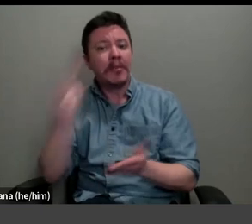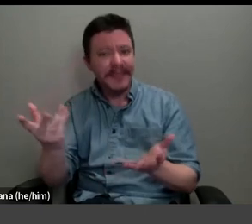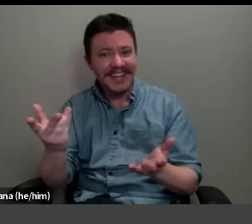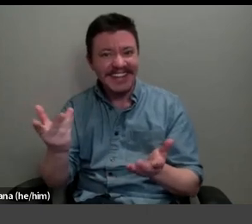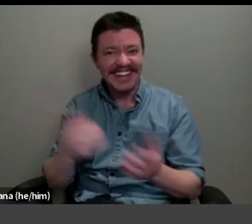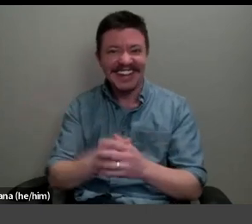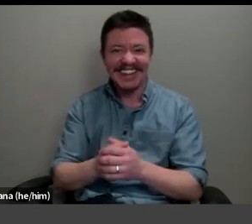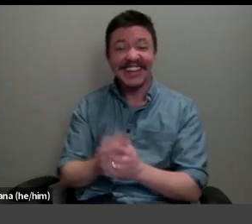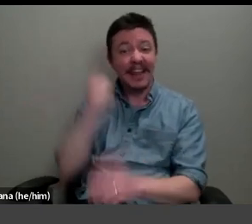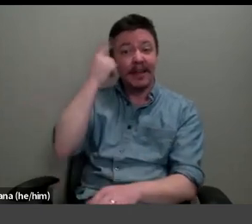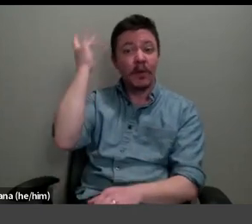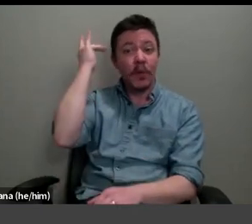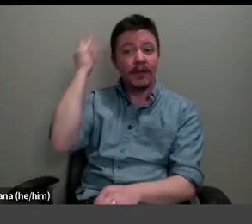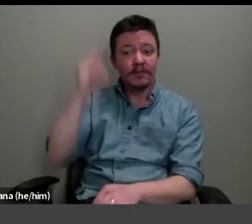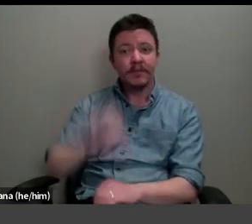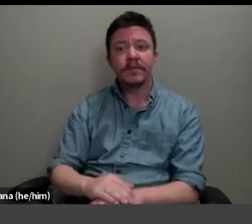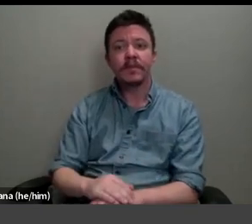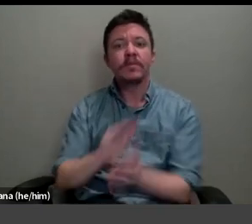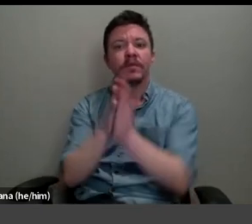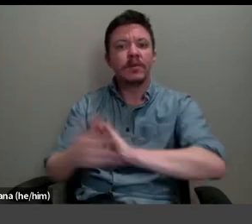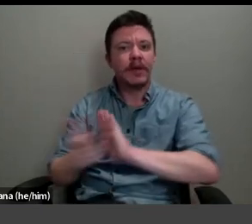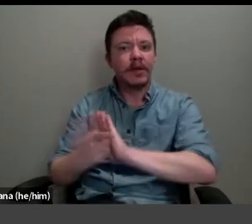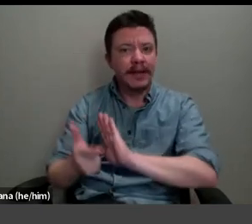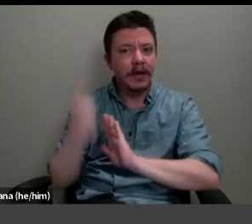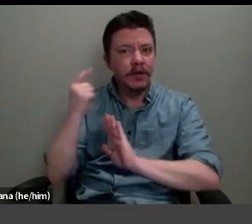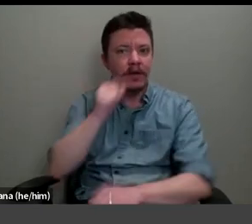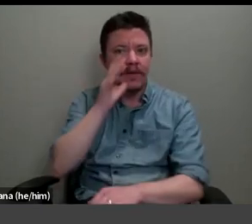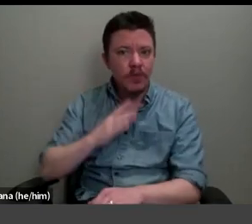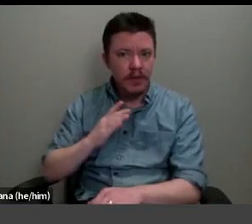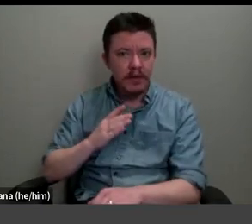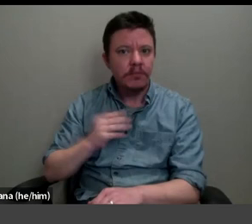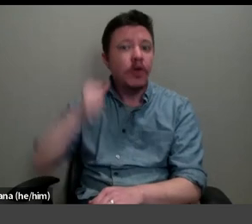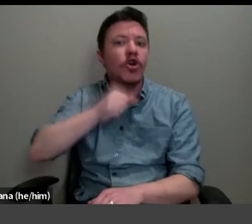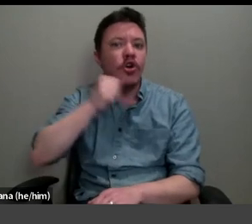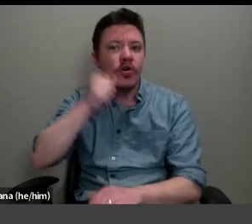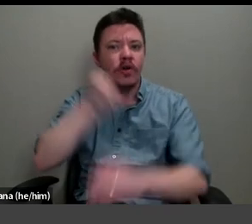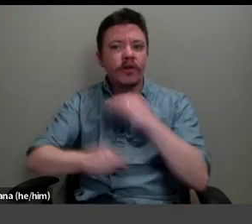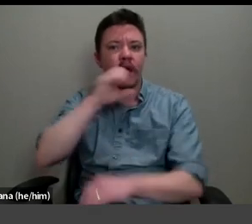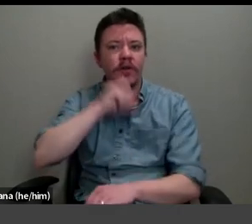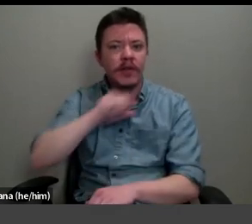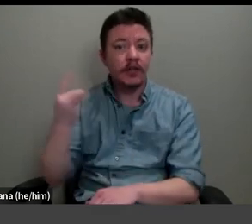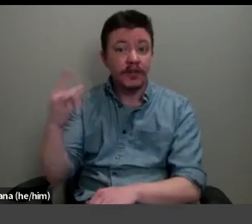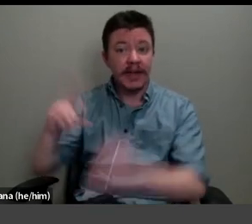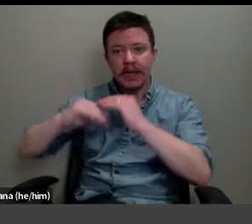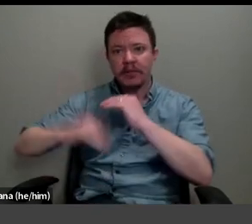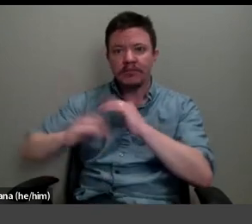because it became illegal for women or girls, I should say, under 18 to work